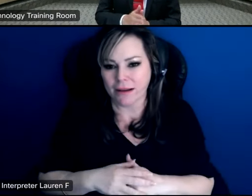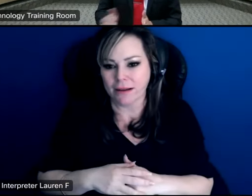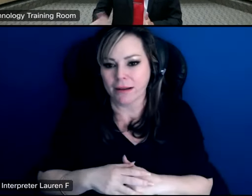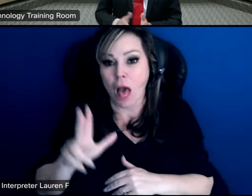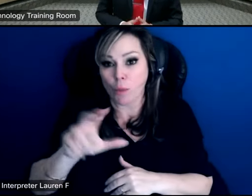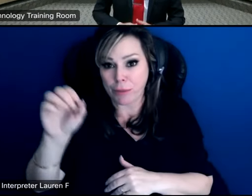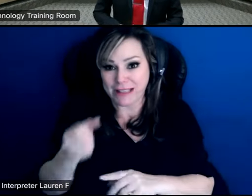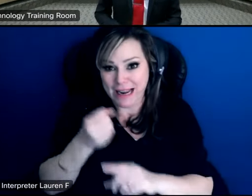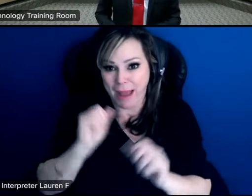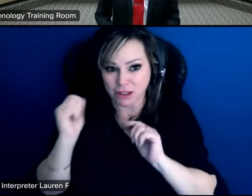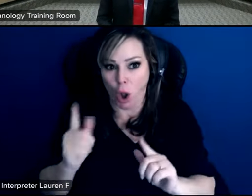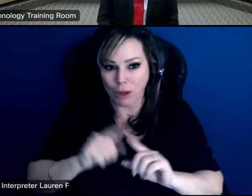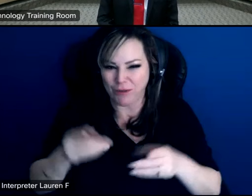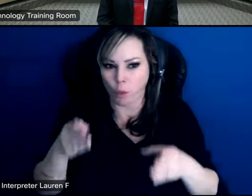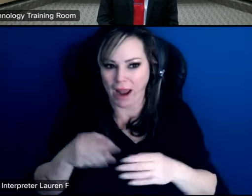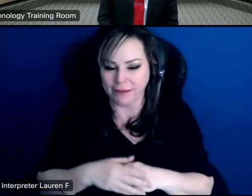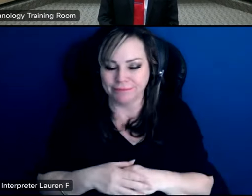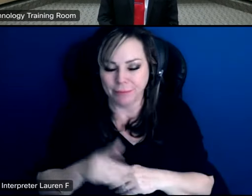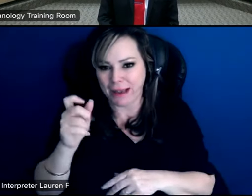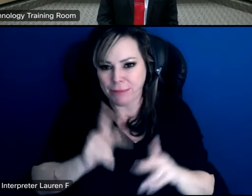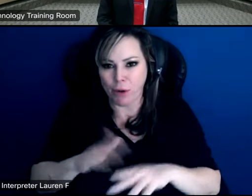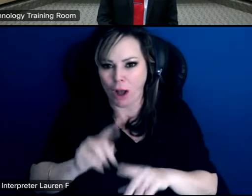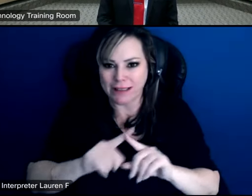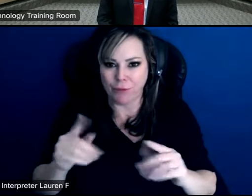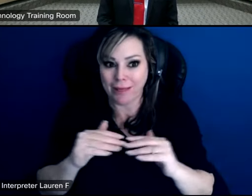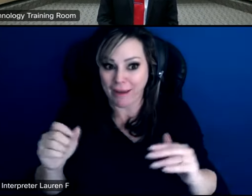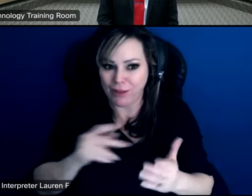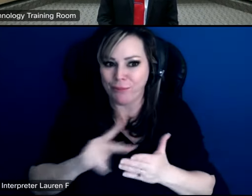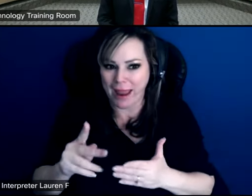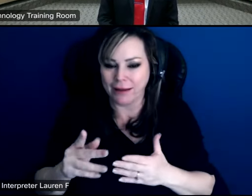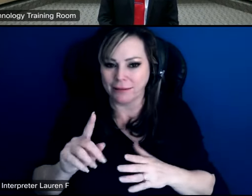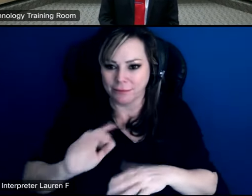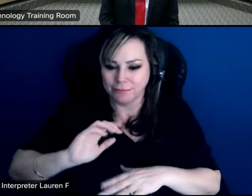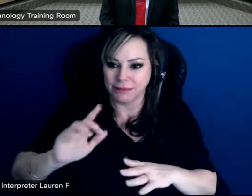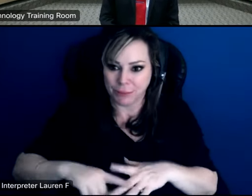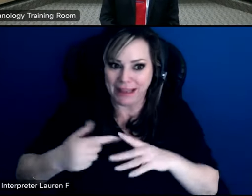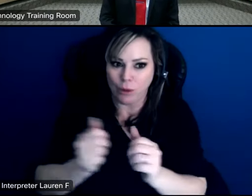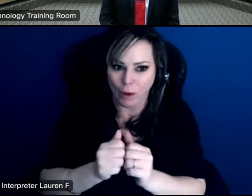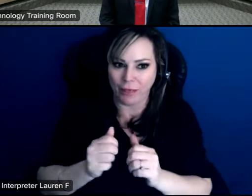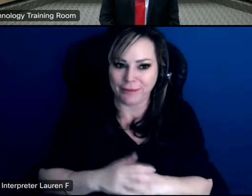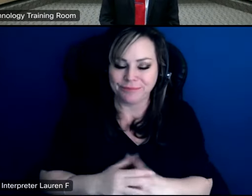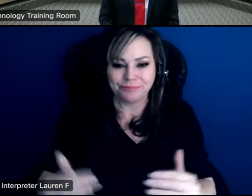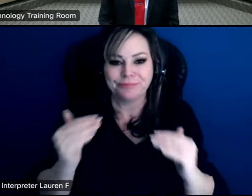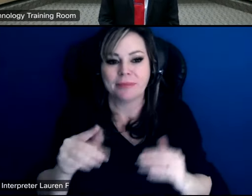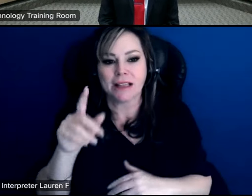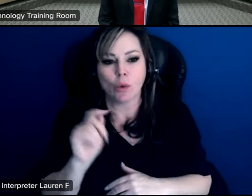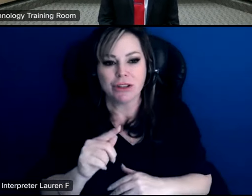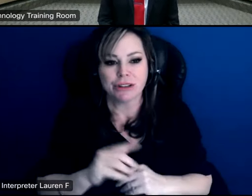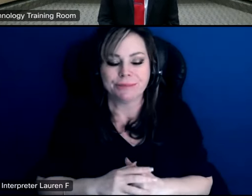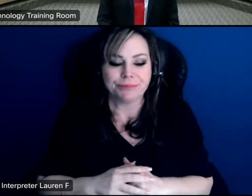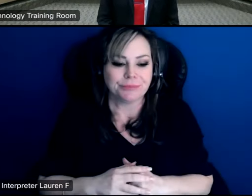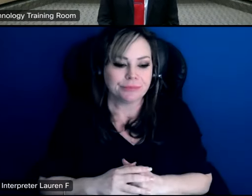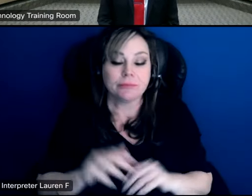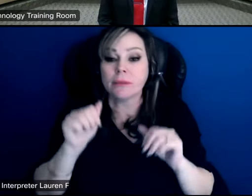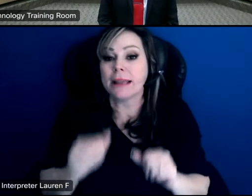percent impacts everybody differently thank you um the next question is um